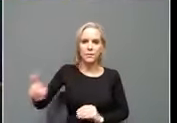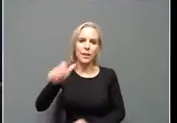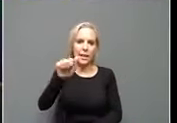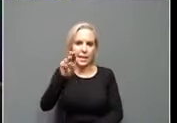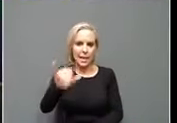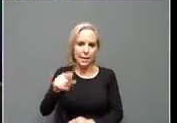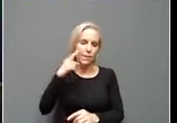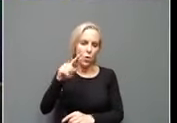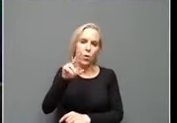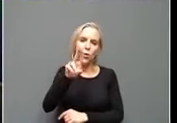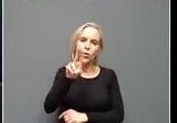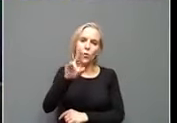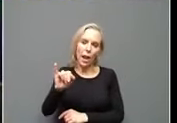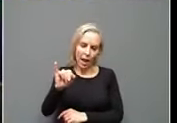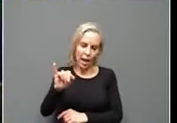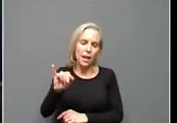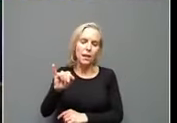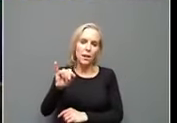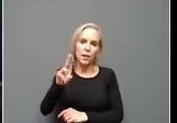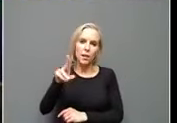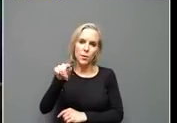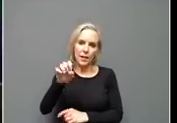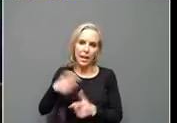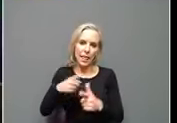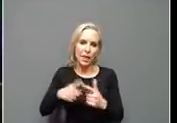a UI update, and then we'll take questions.